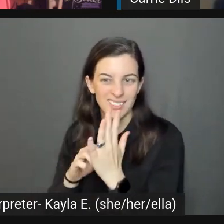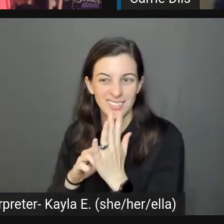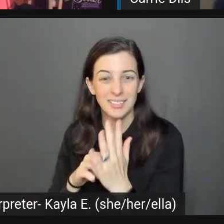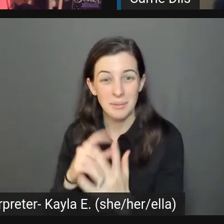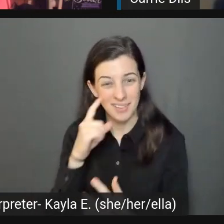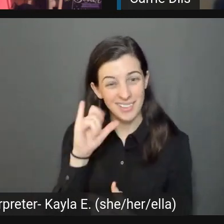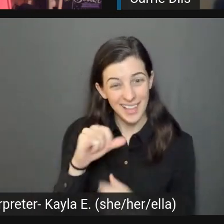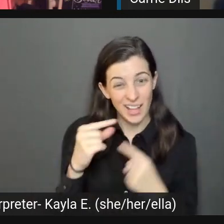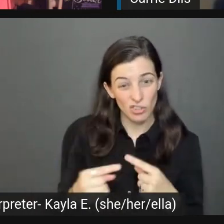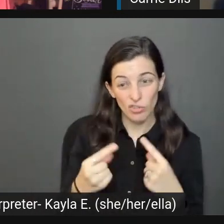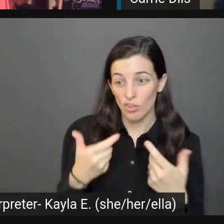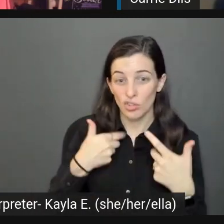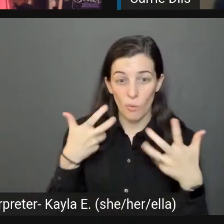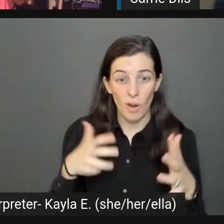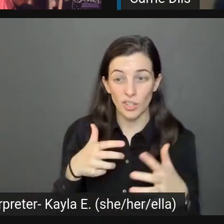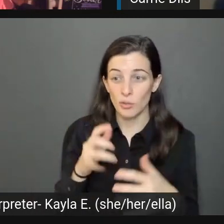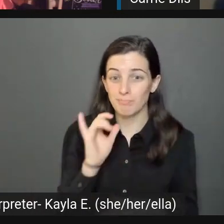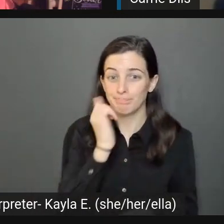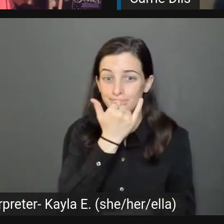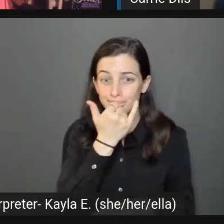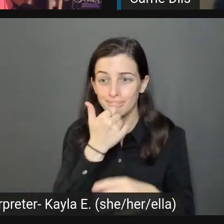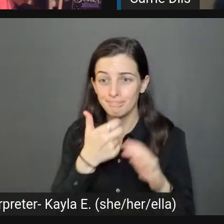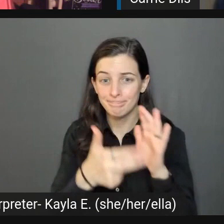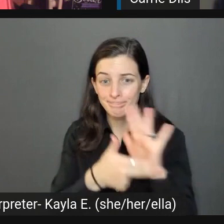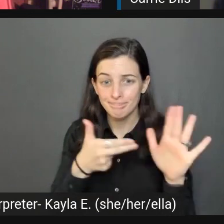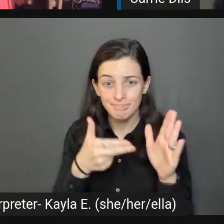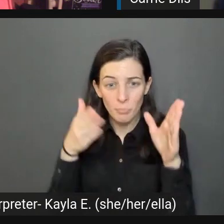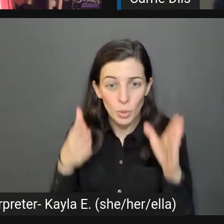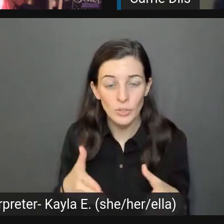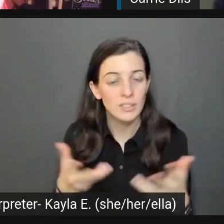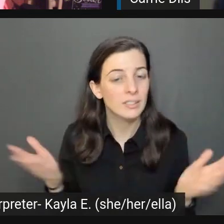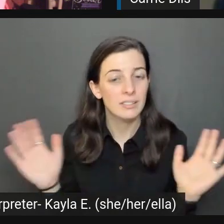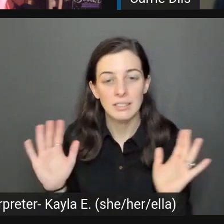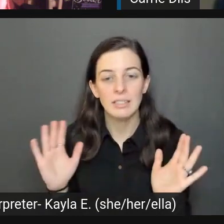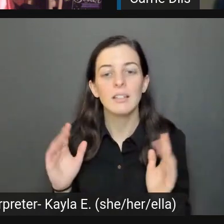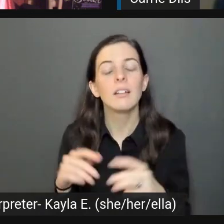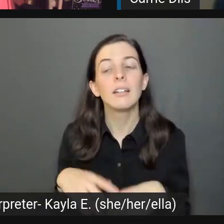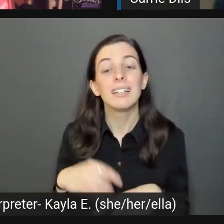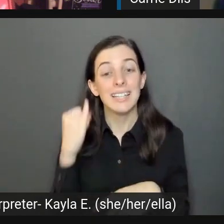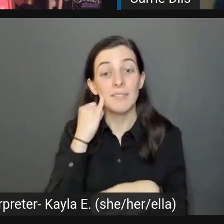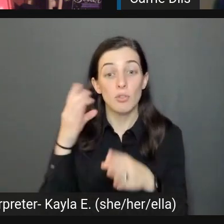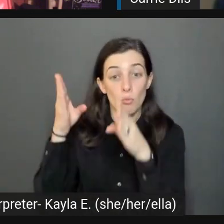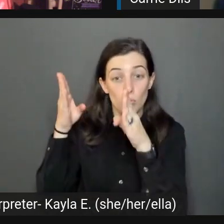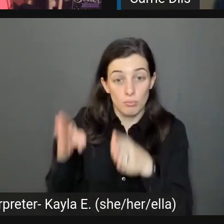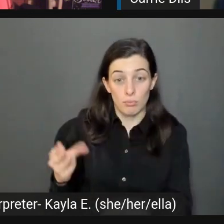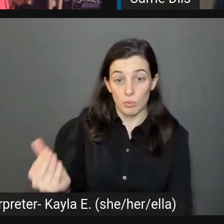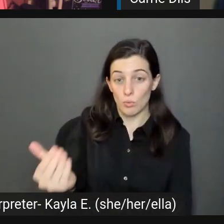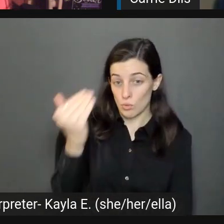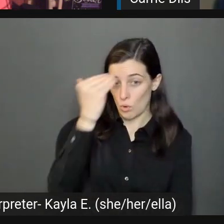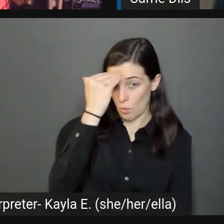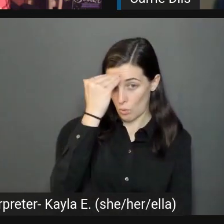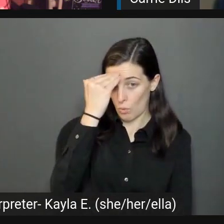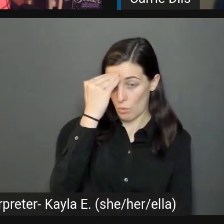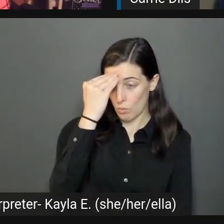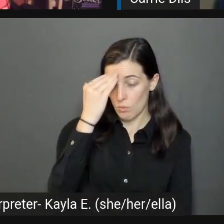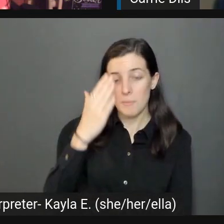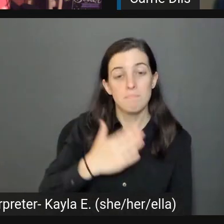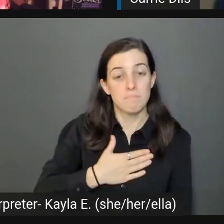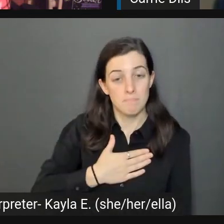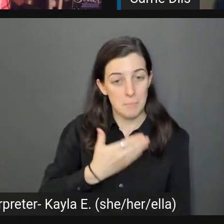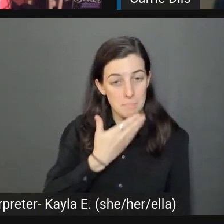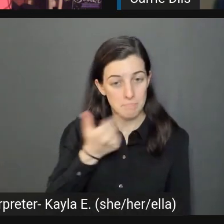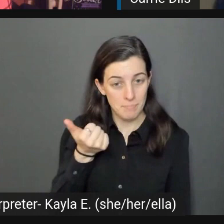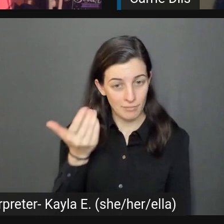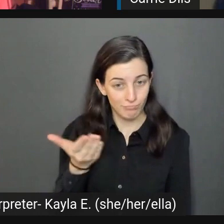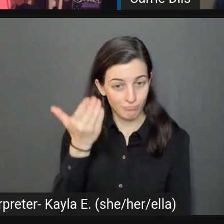somebody is real. So when it comes to people you actually know, my best advice is to ask them how they want to be